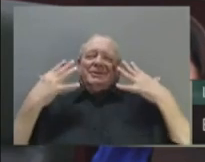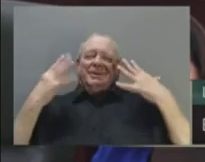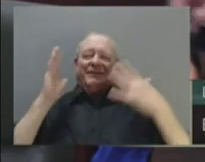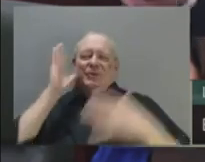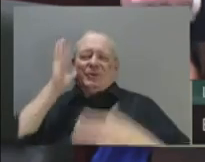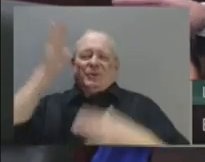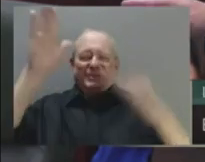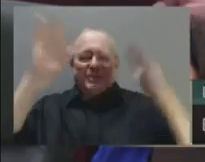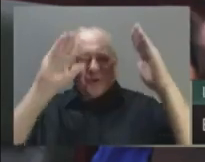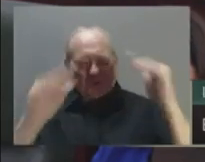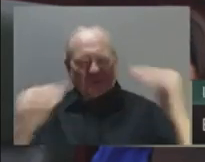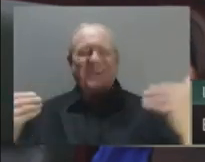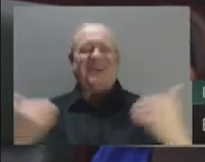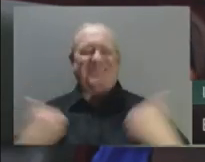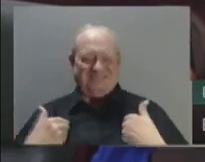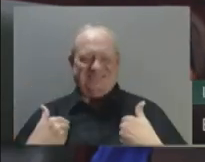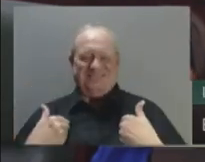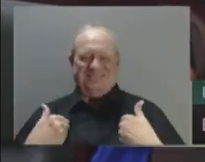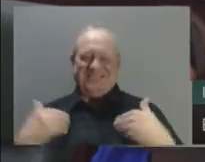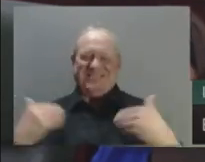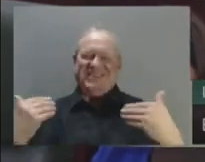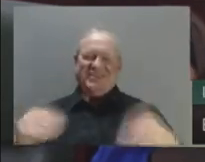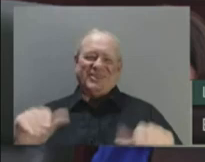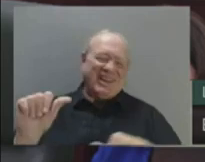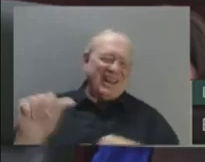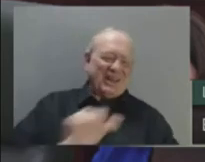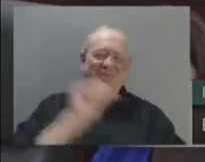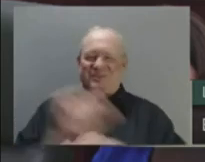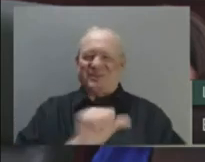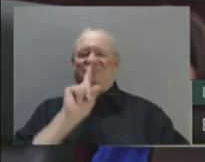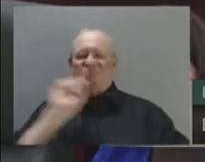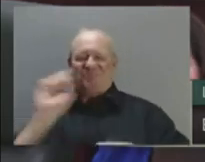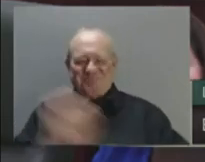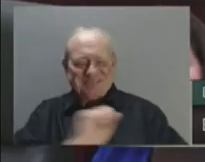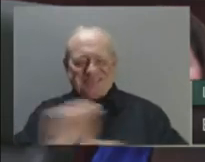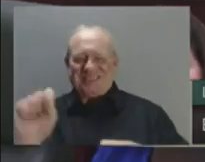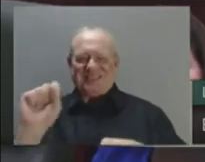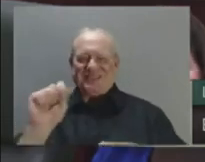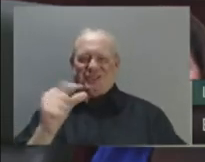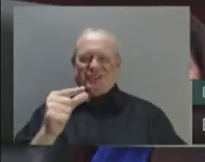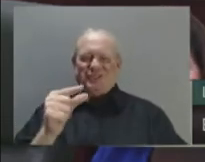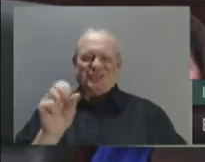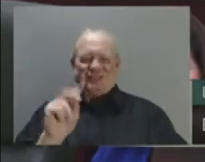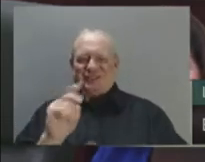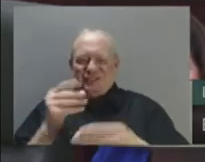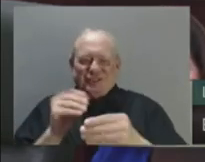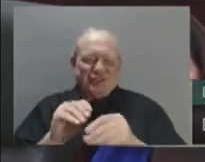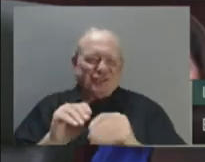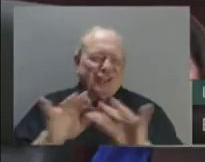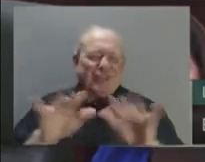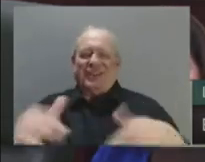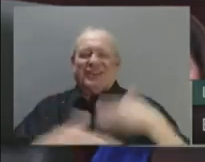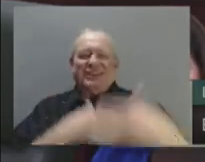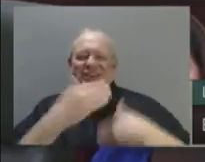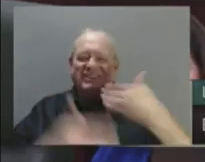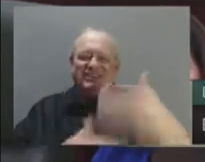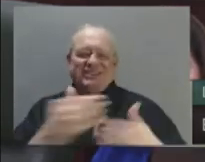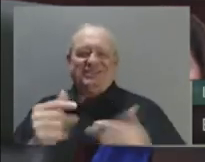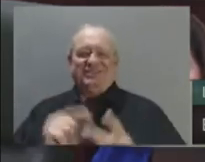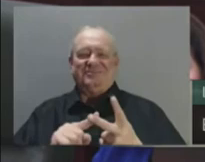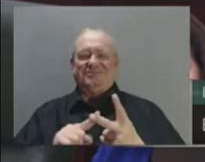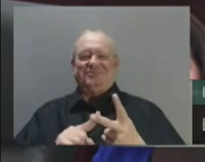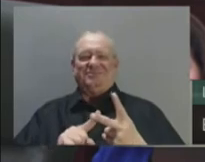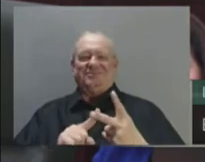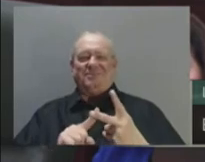generous, compassionate, and intentional. And just like economic investment, when it comes to generosity, government